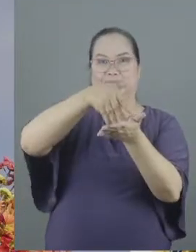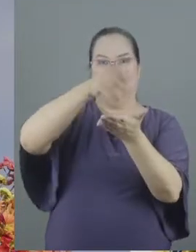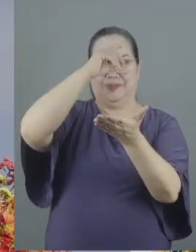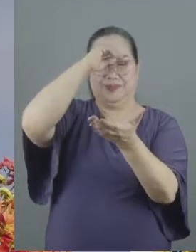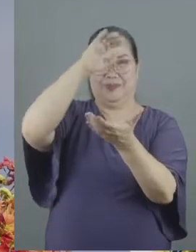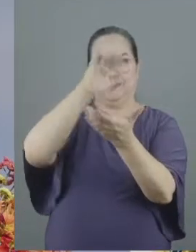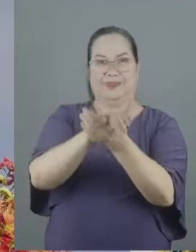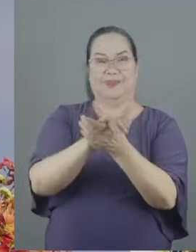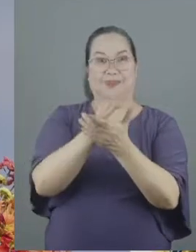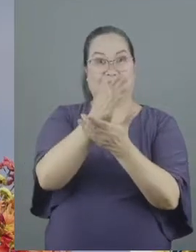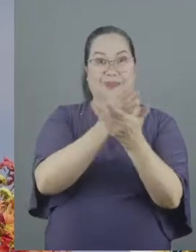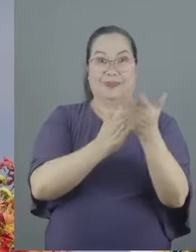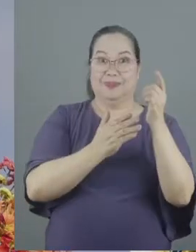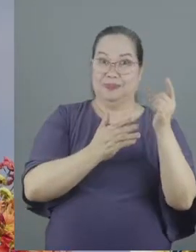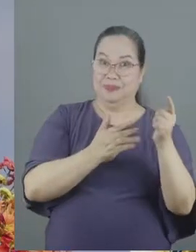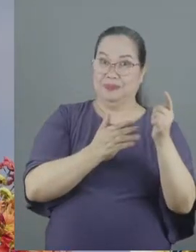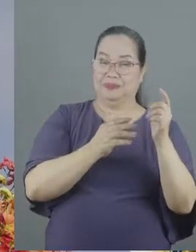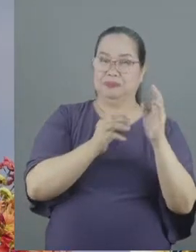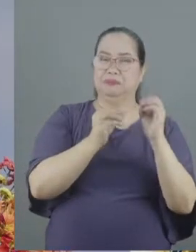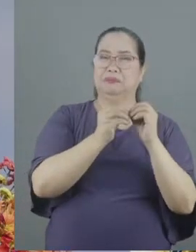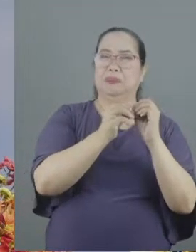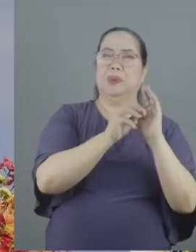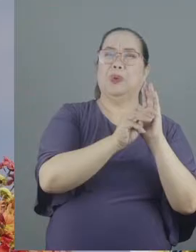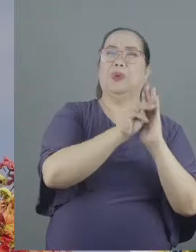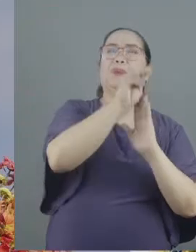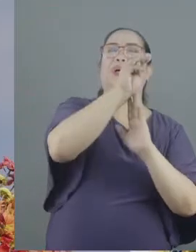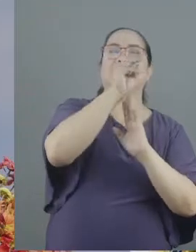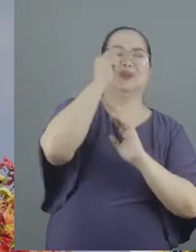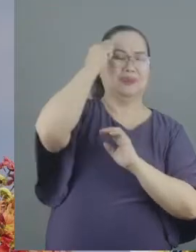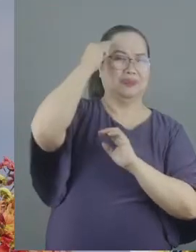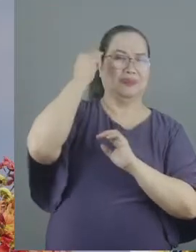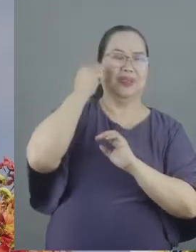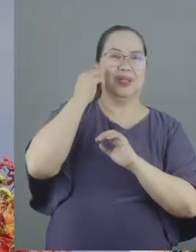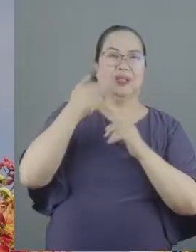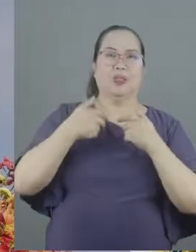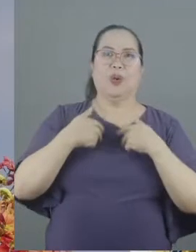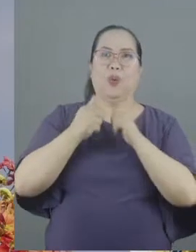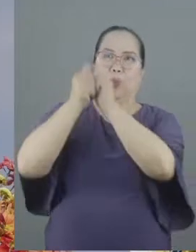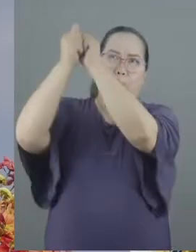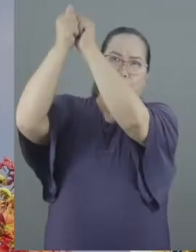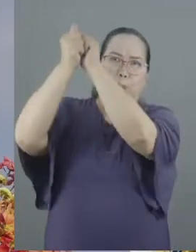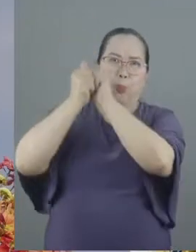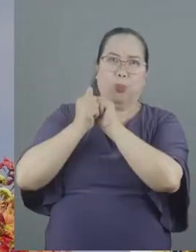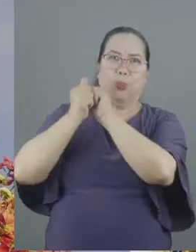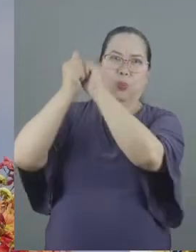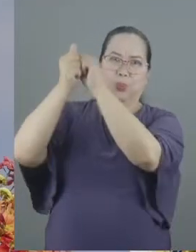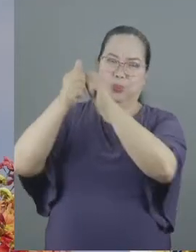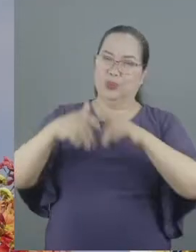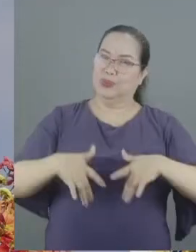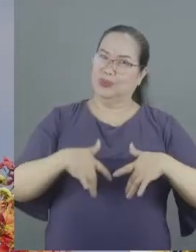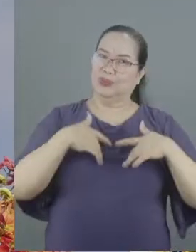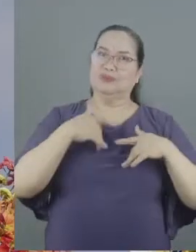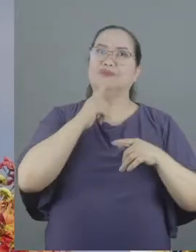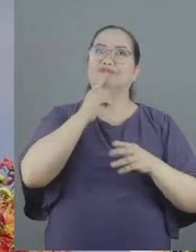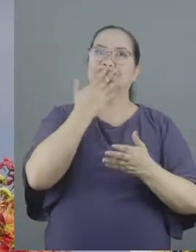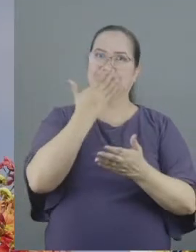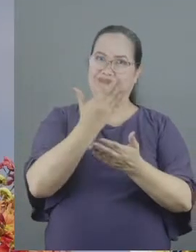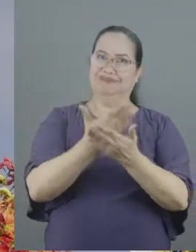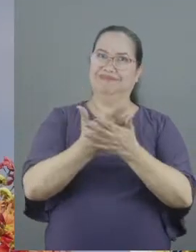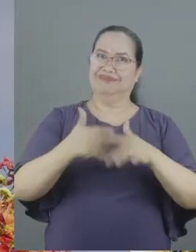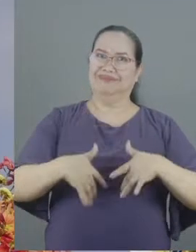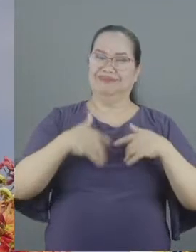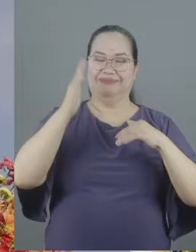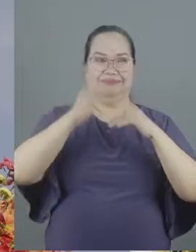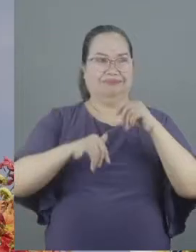Some more mature than others, walking in bigger strides with God, living out more godly lives than others.